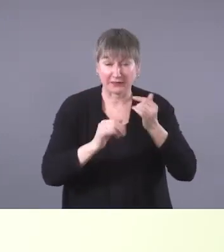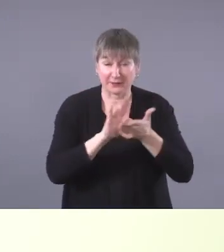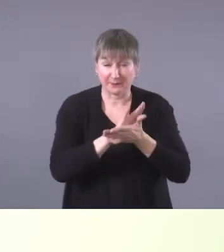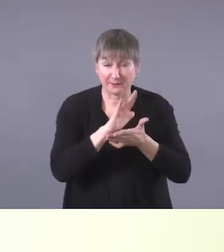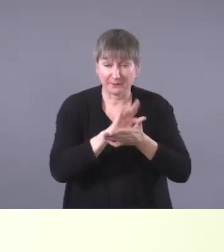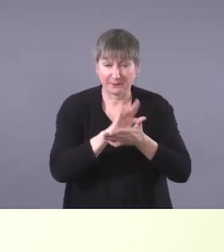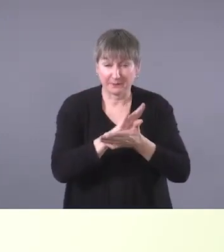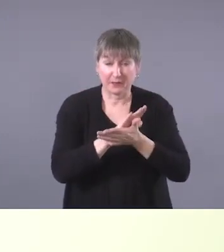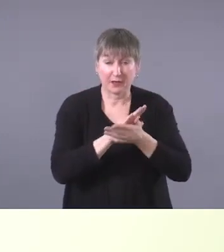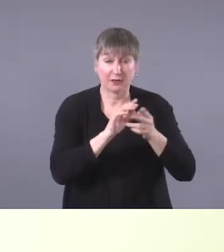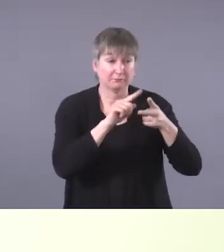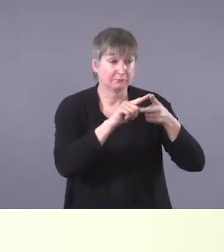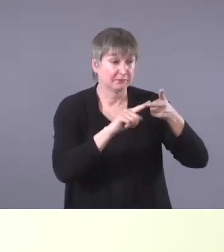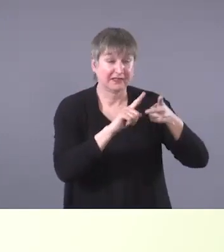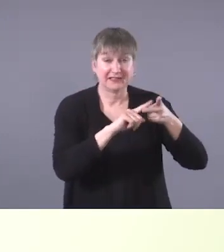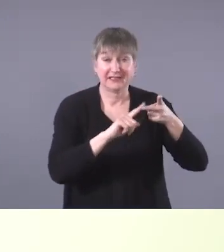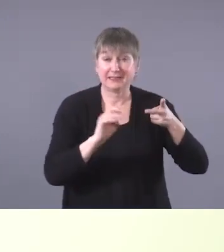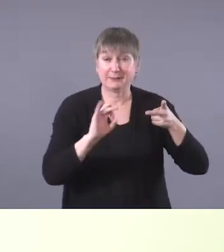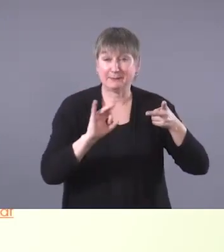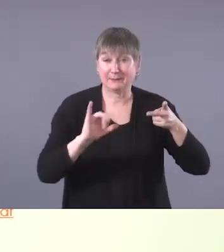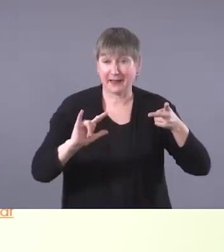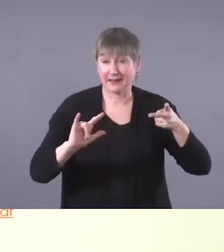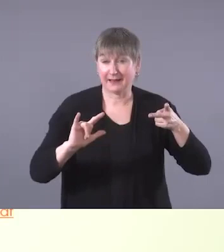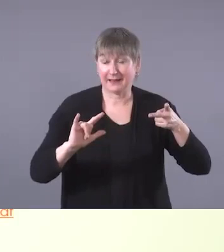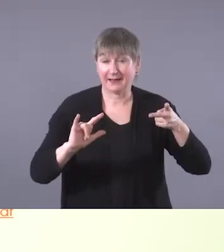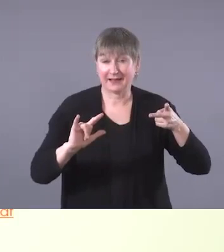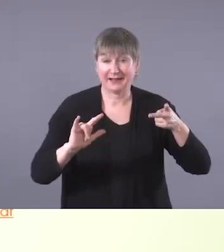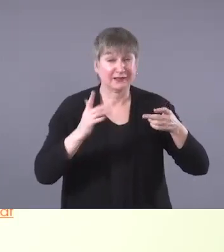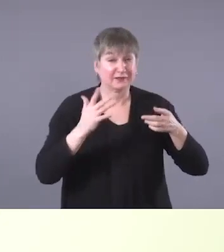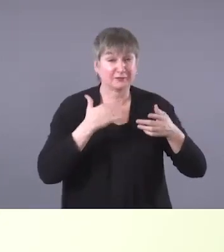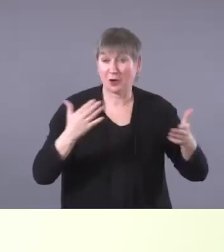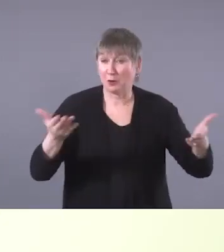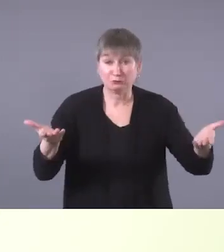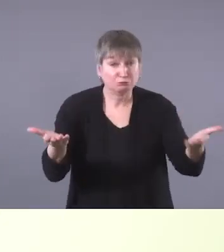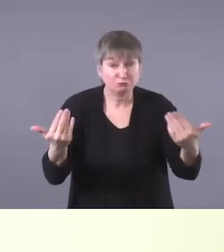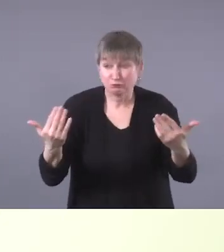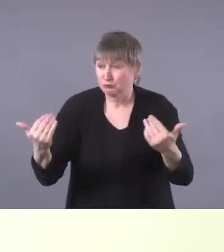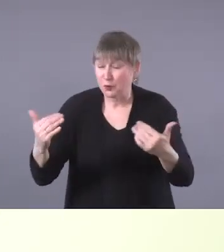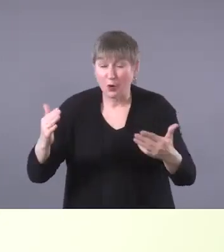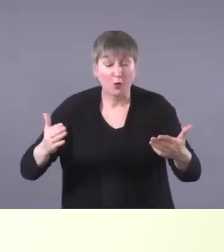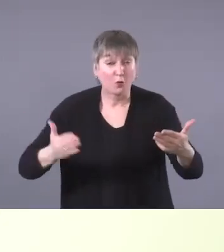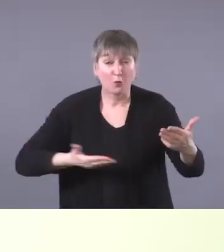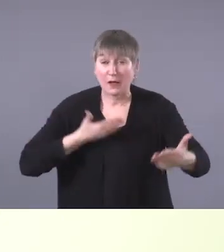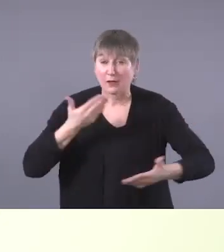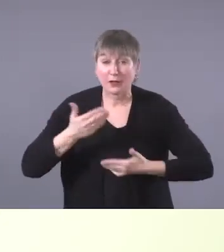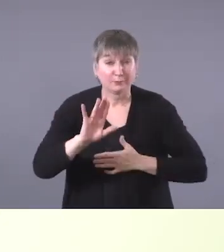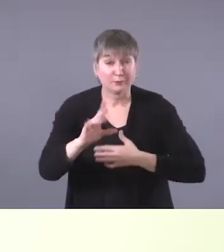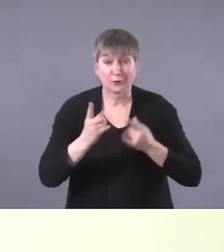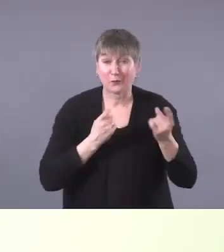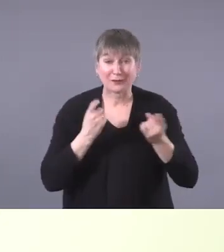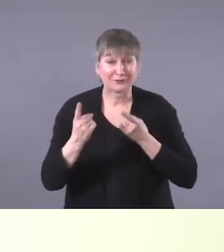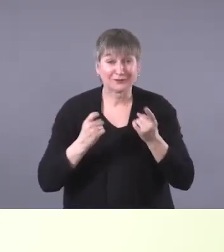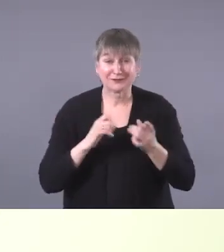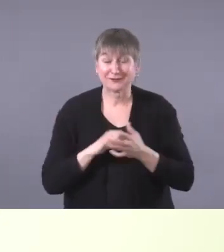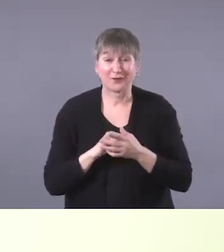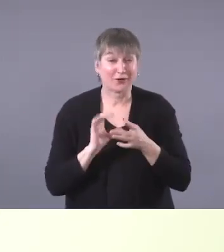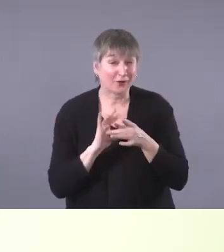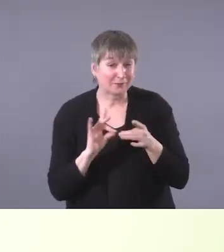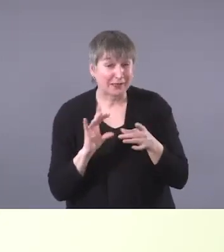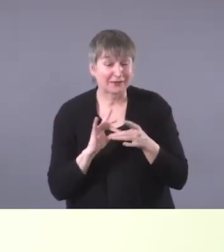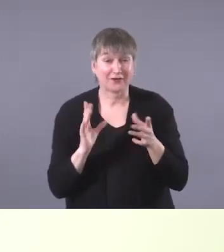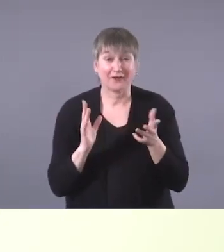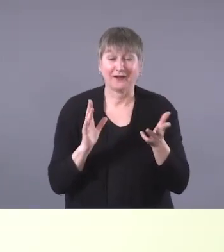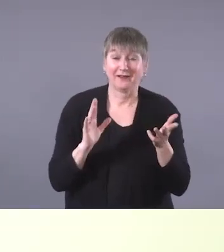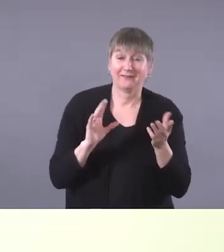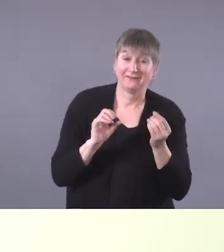our, uh, email addresses. We would both welcome, uh, questions and, um, or comments and feedback